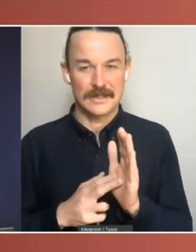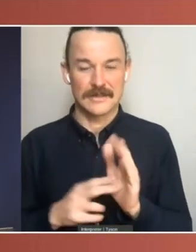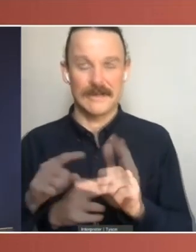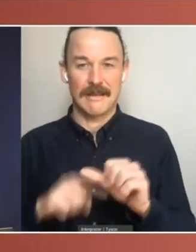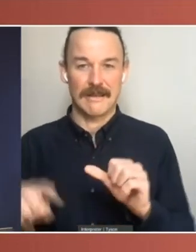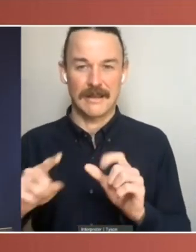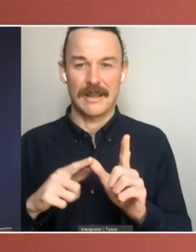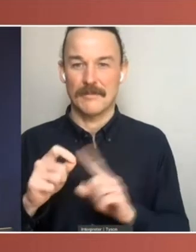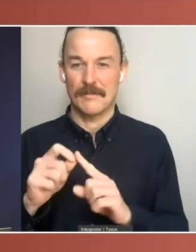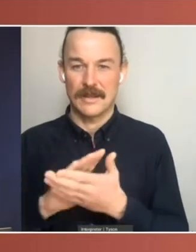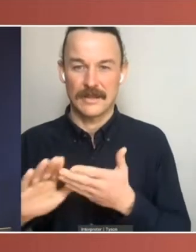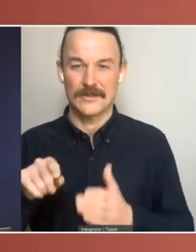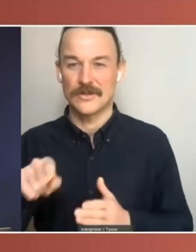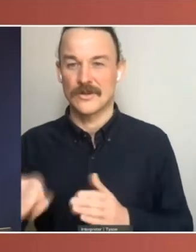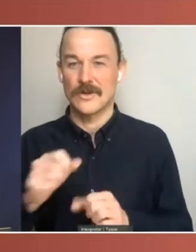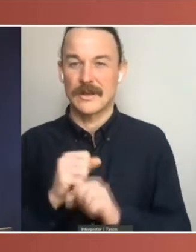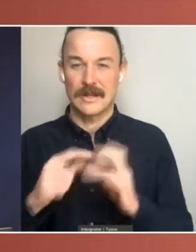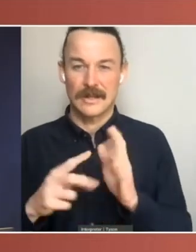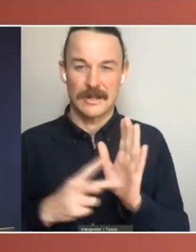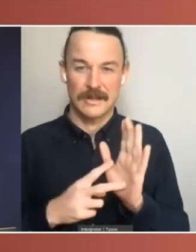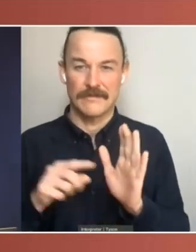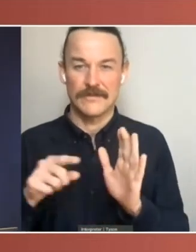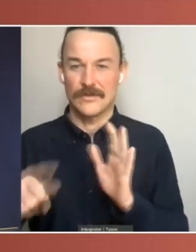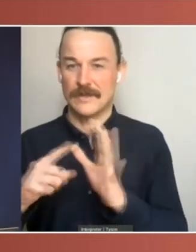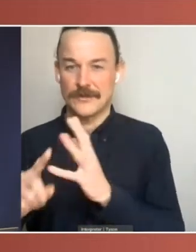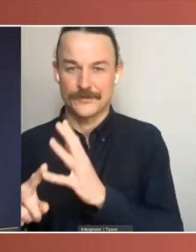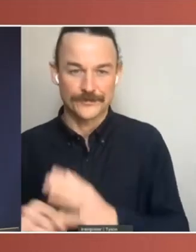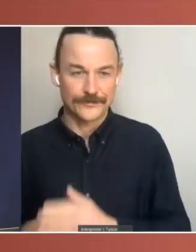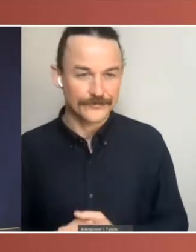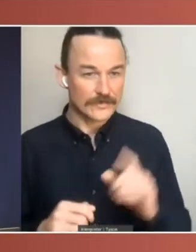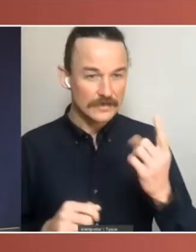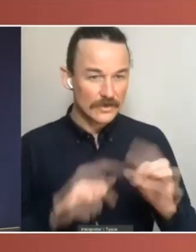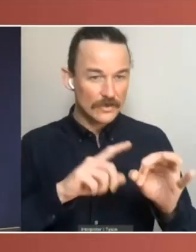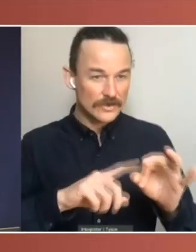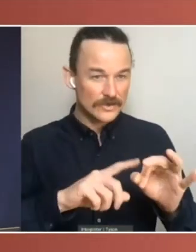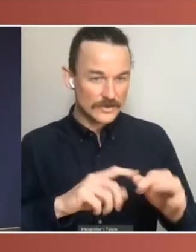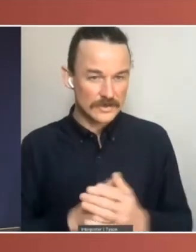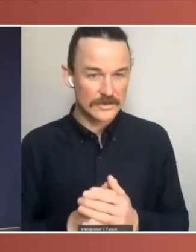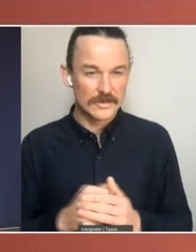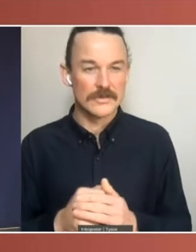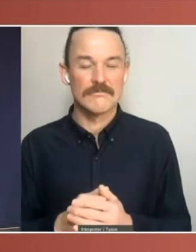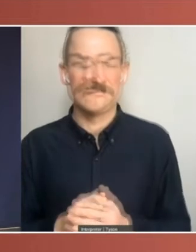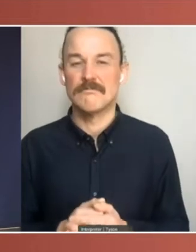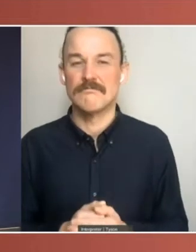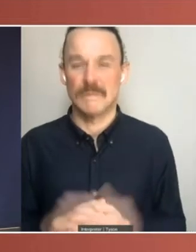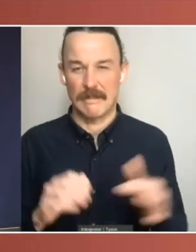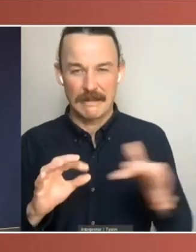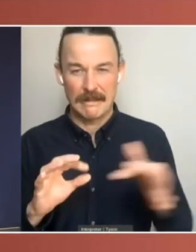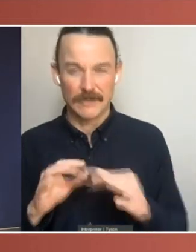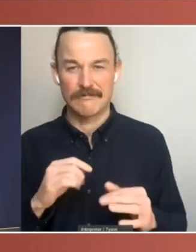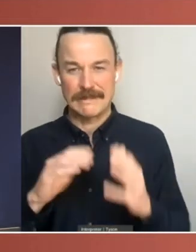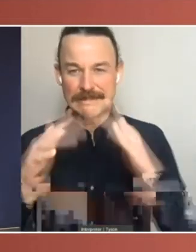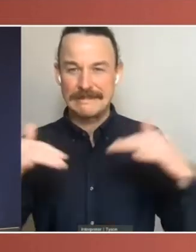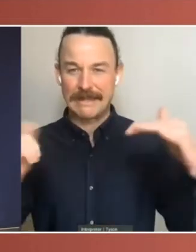The first question we had sent through touches on some of the comments that you made about the role of the Senate in being a